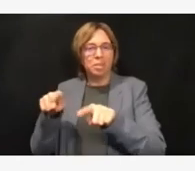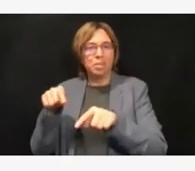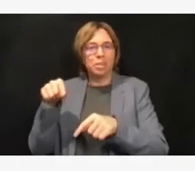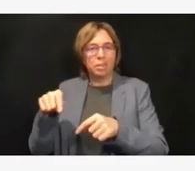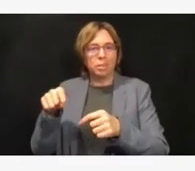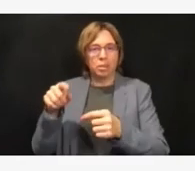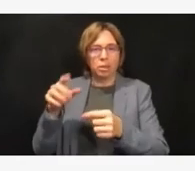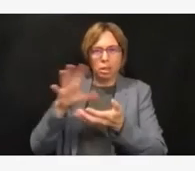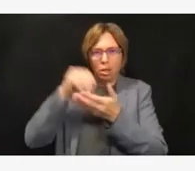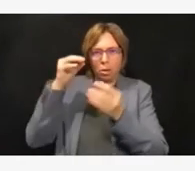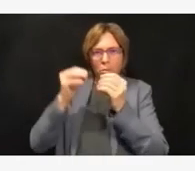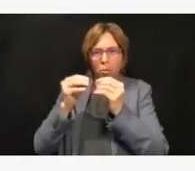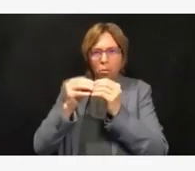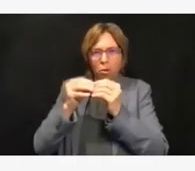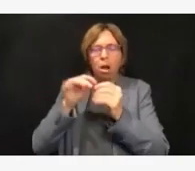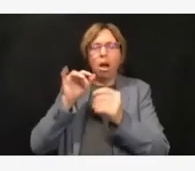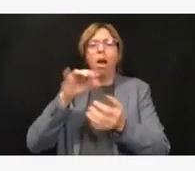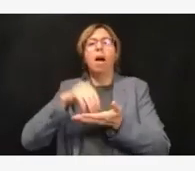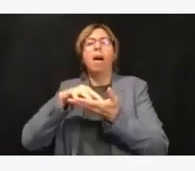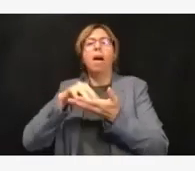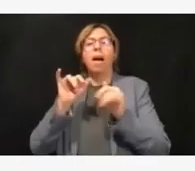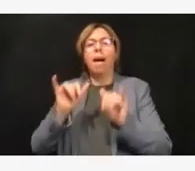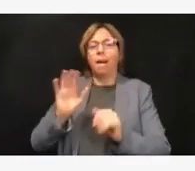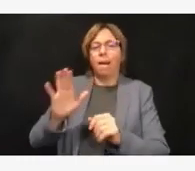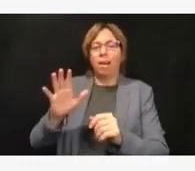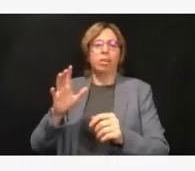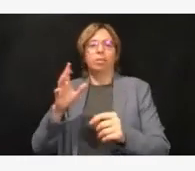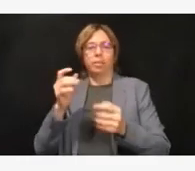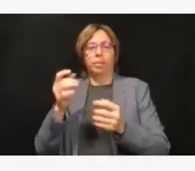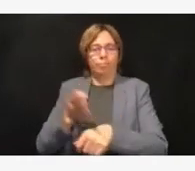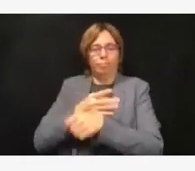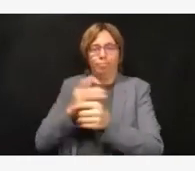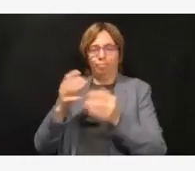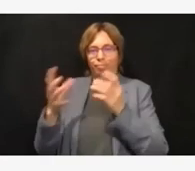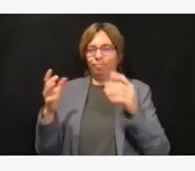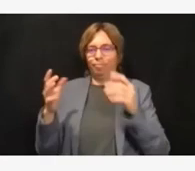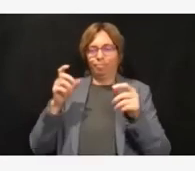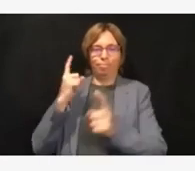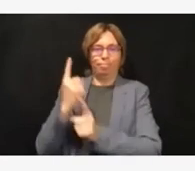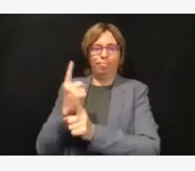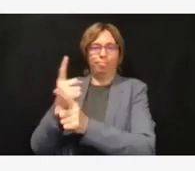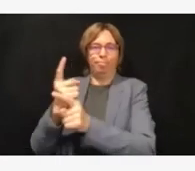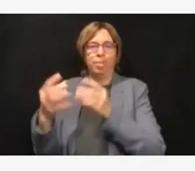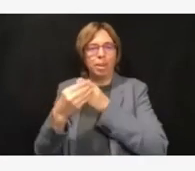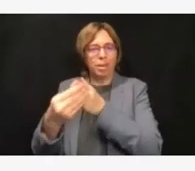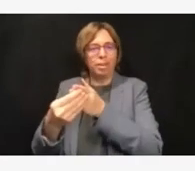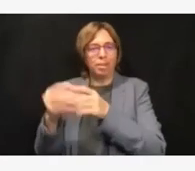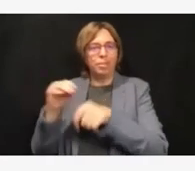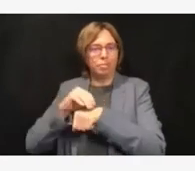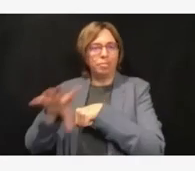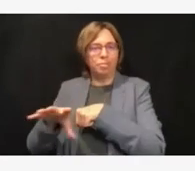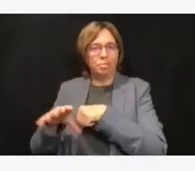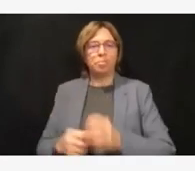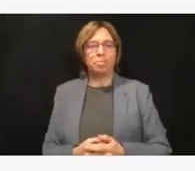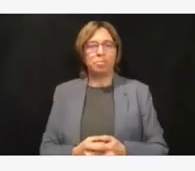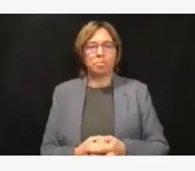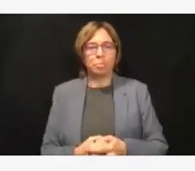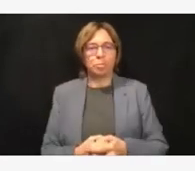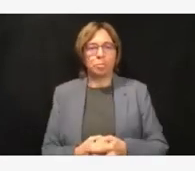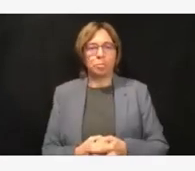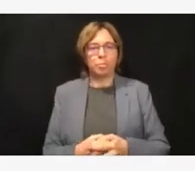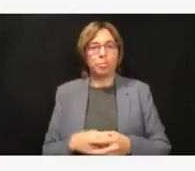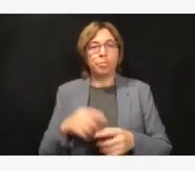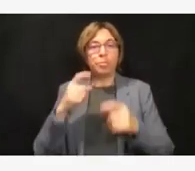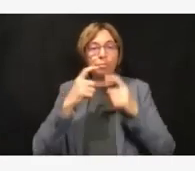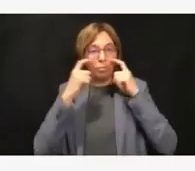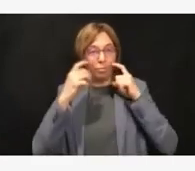what's going on. But I don't think it was wrong at all to relax those restrictions at that moment in time. But we are in a different place now,